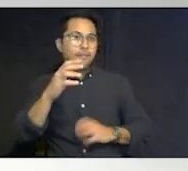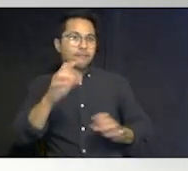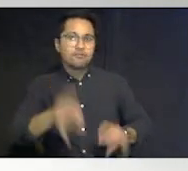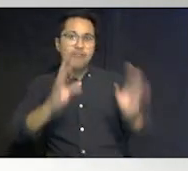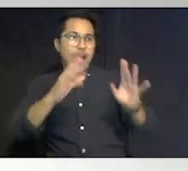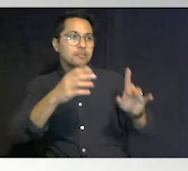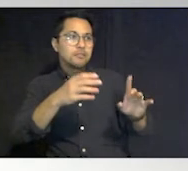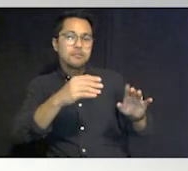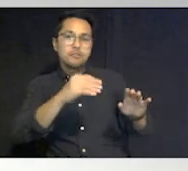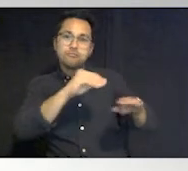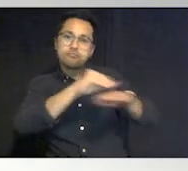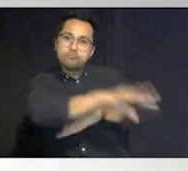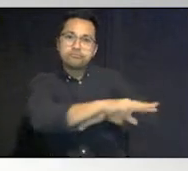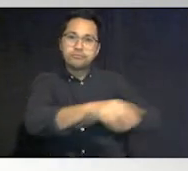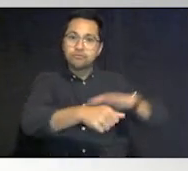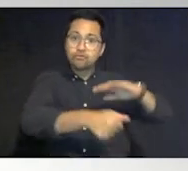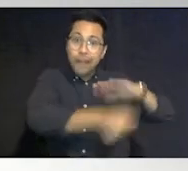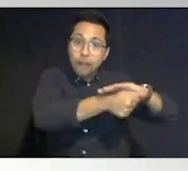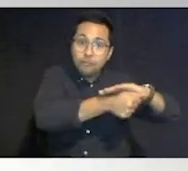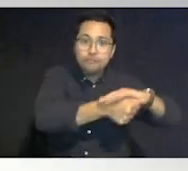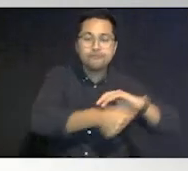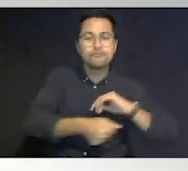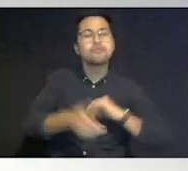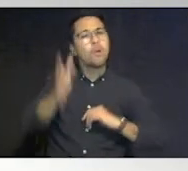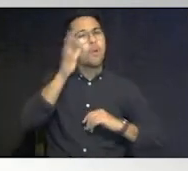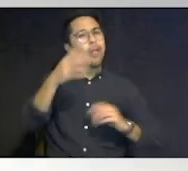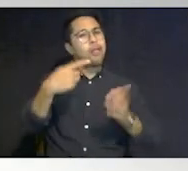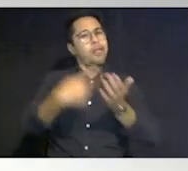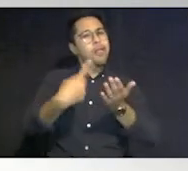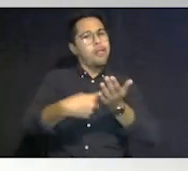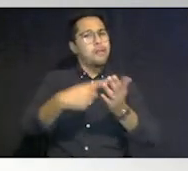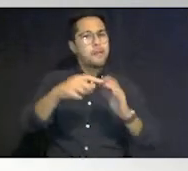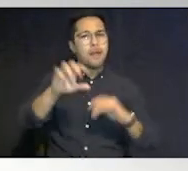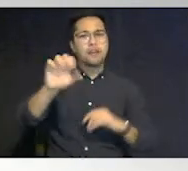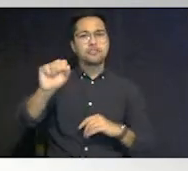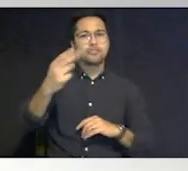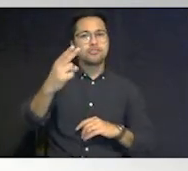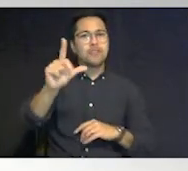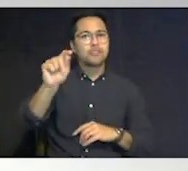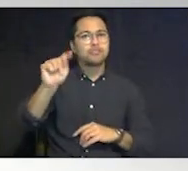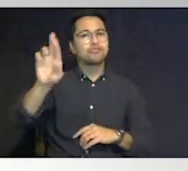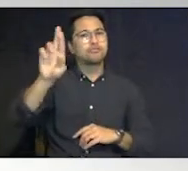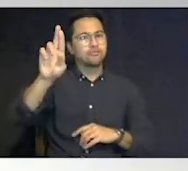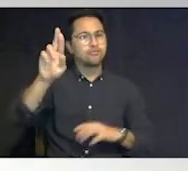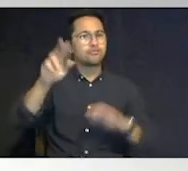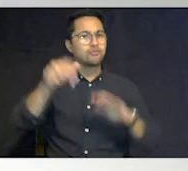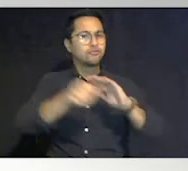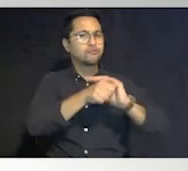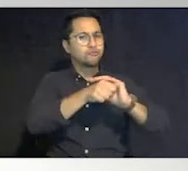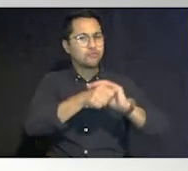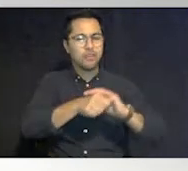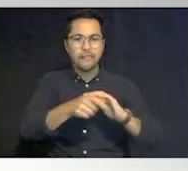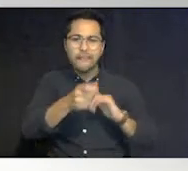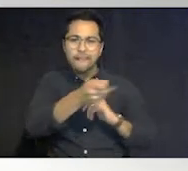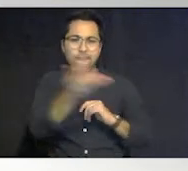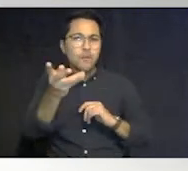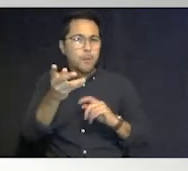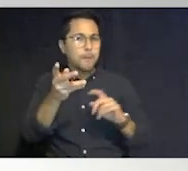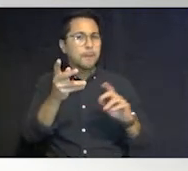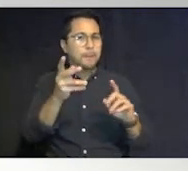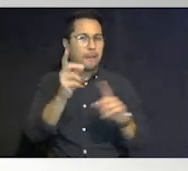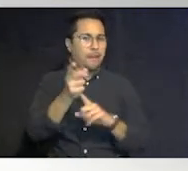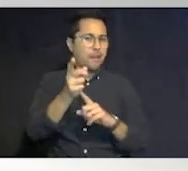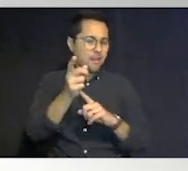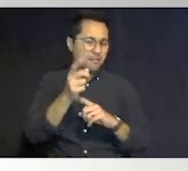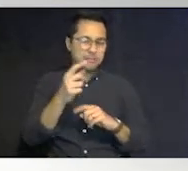go and we're going to talk a lot about sheltering um in a few minutes so we'll come back to that but you know and